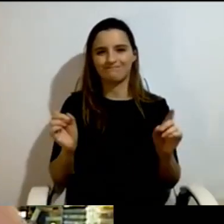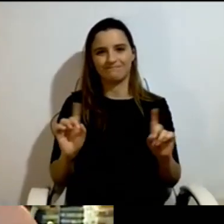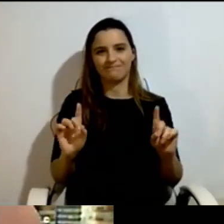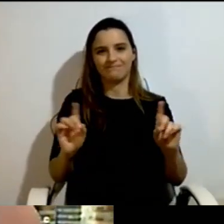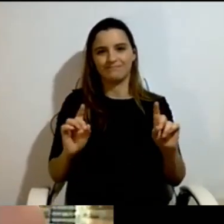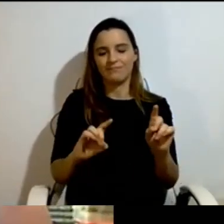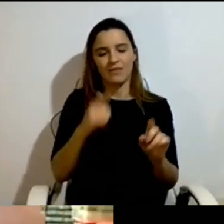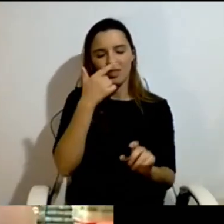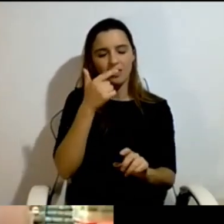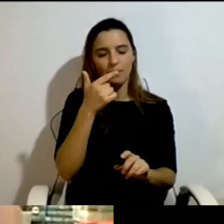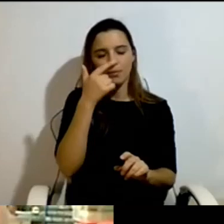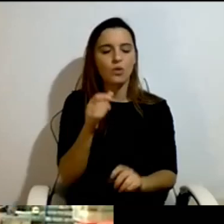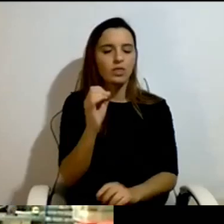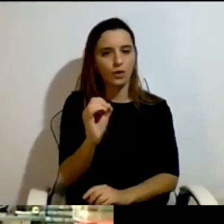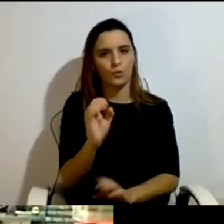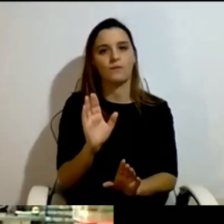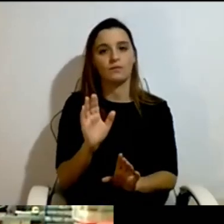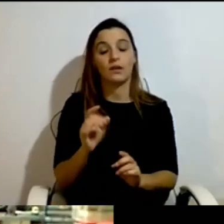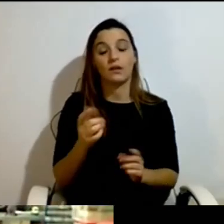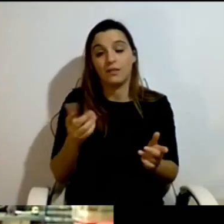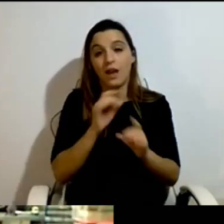politicians have to have a study.